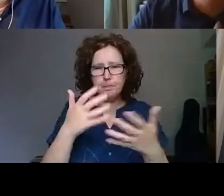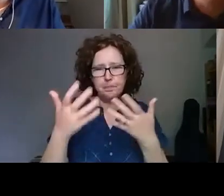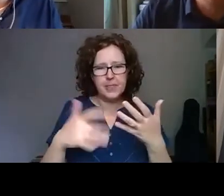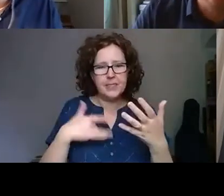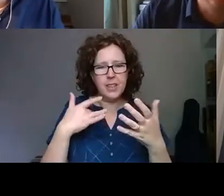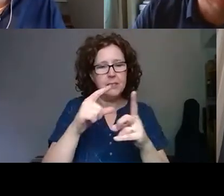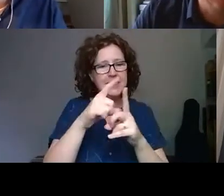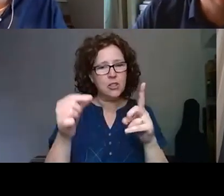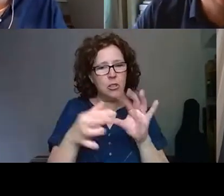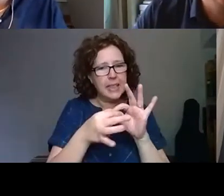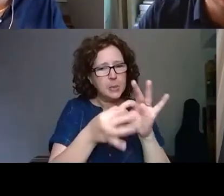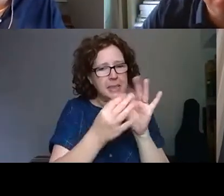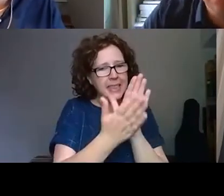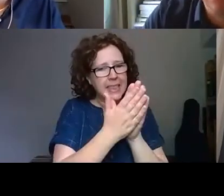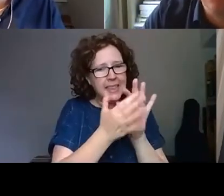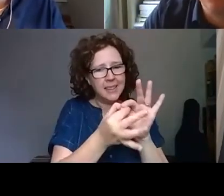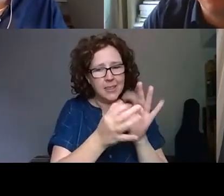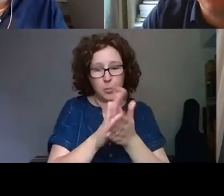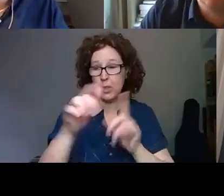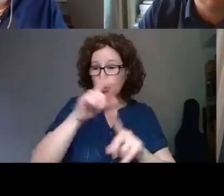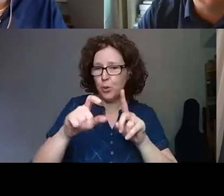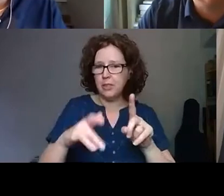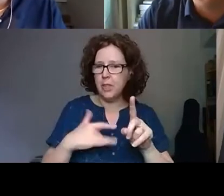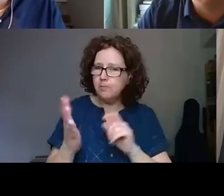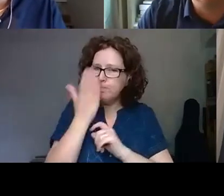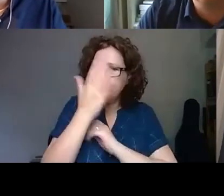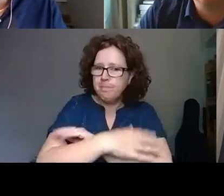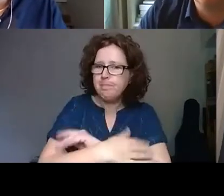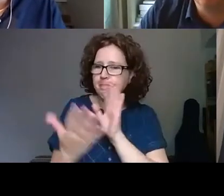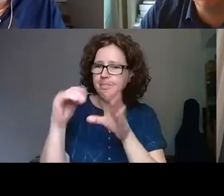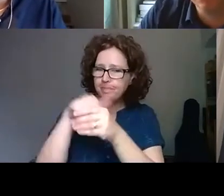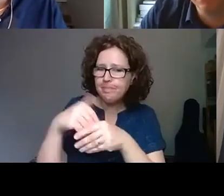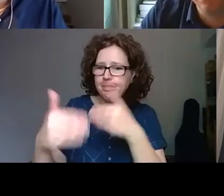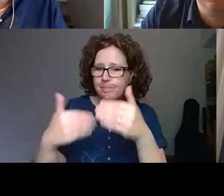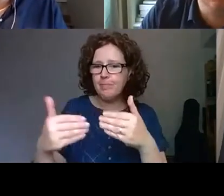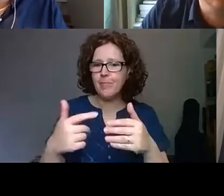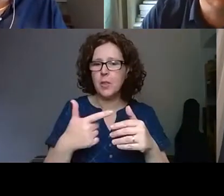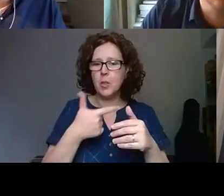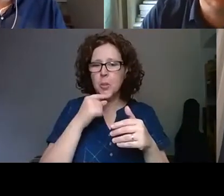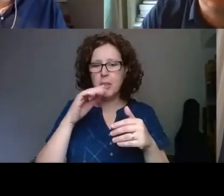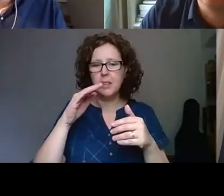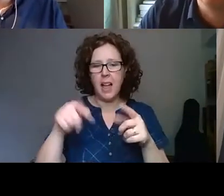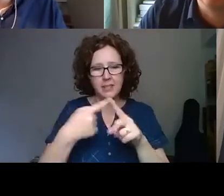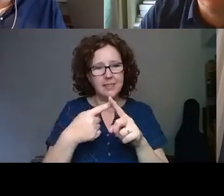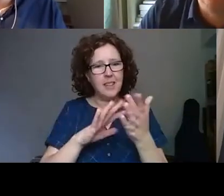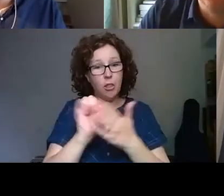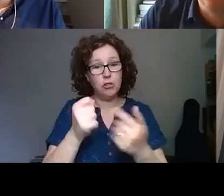both community in proximity and also with people and culture from afar.